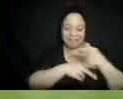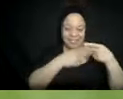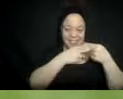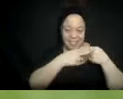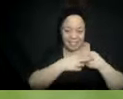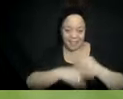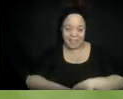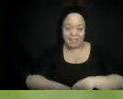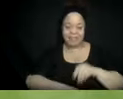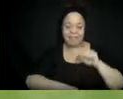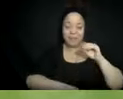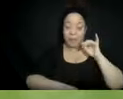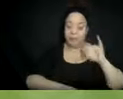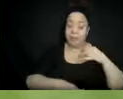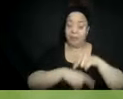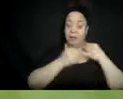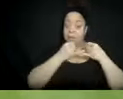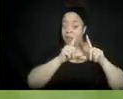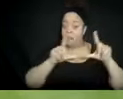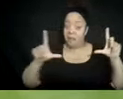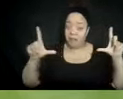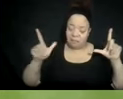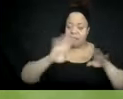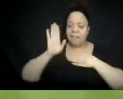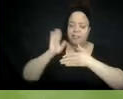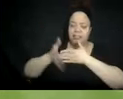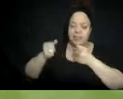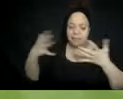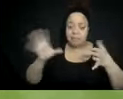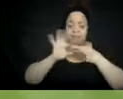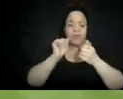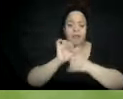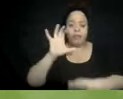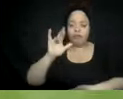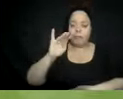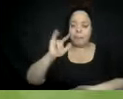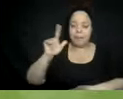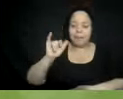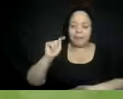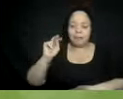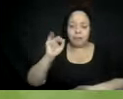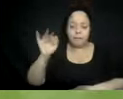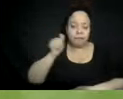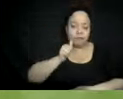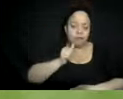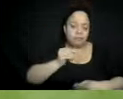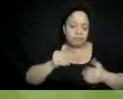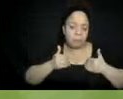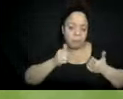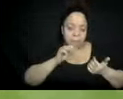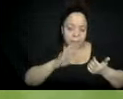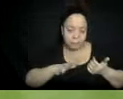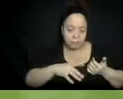Um, you're going to be with probably four other people in the space or three other people in the space.